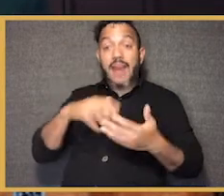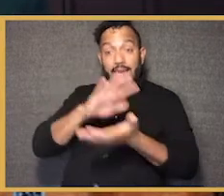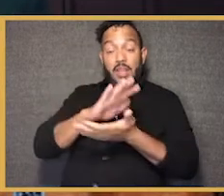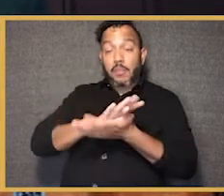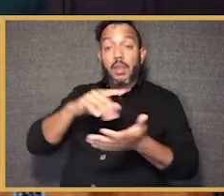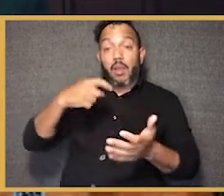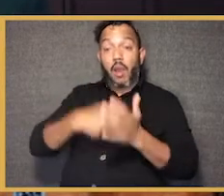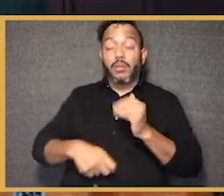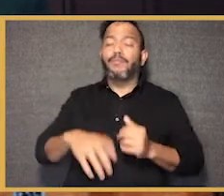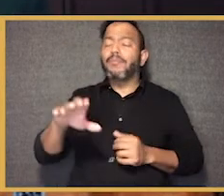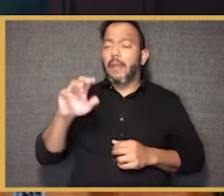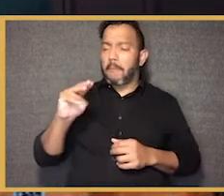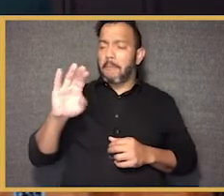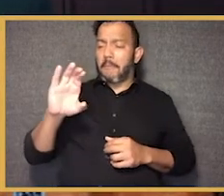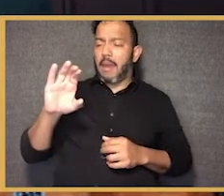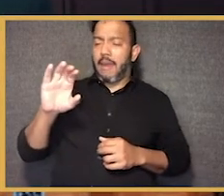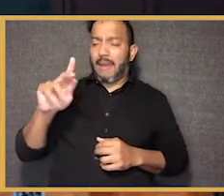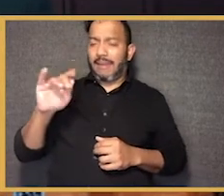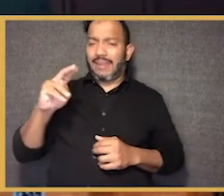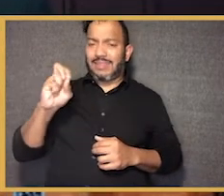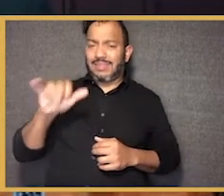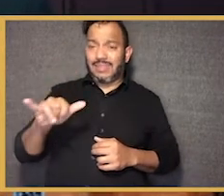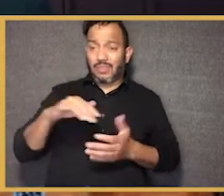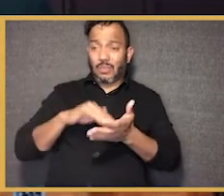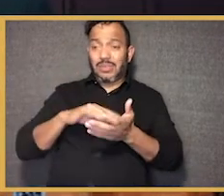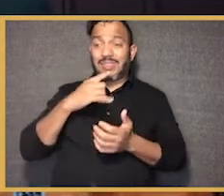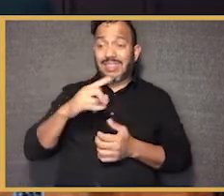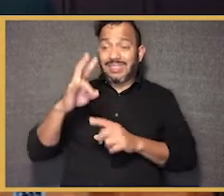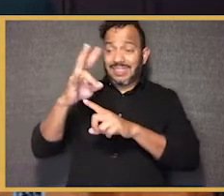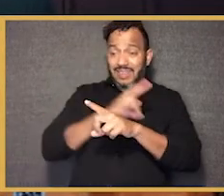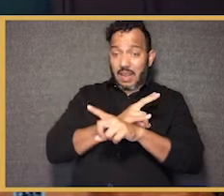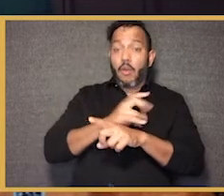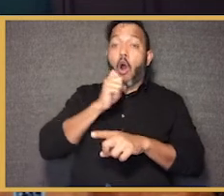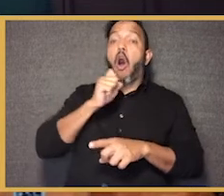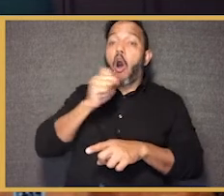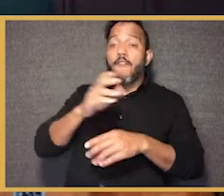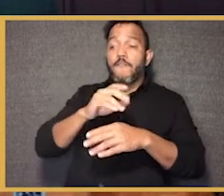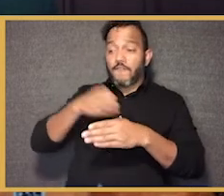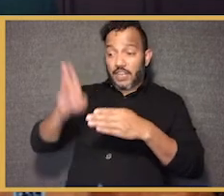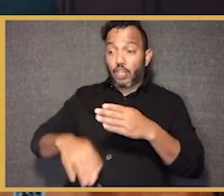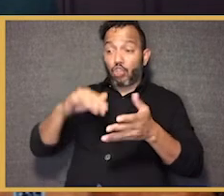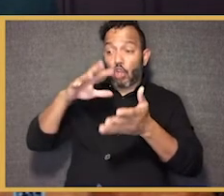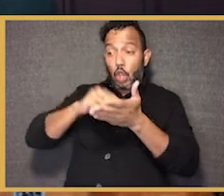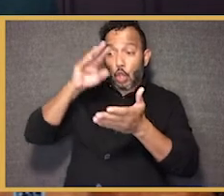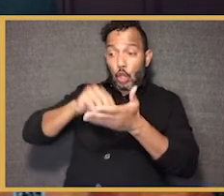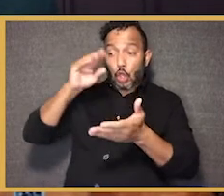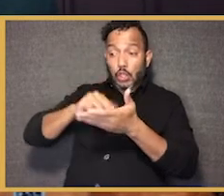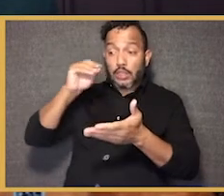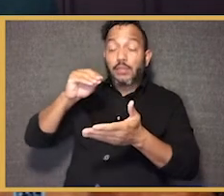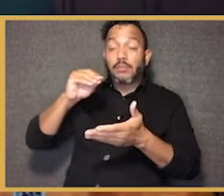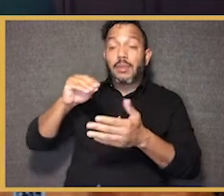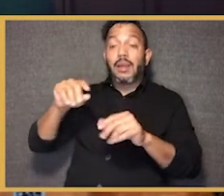cost. McKinsey studies suggest that it's an average of seven months of unfinished learning, of learning